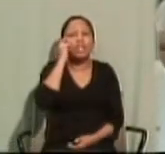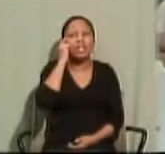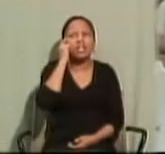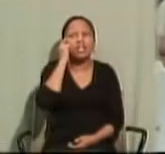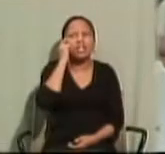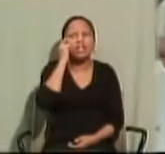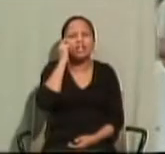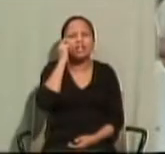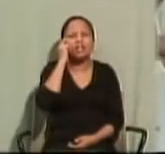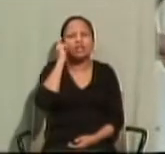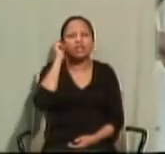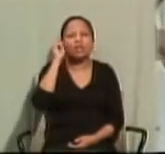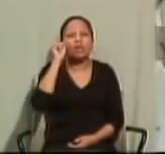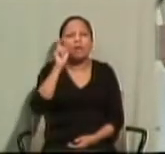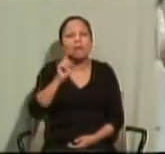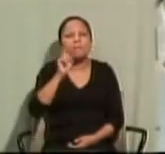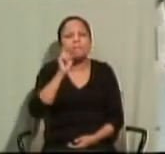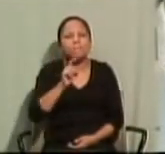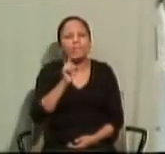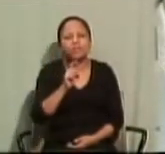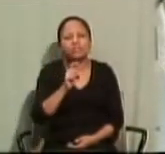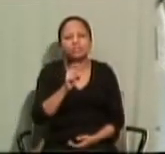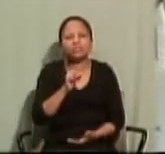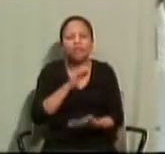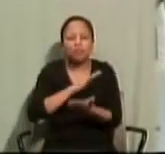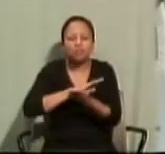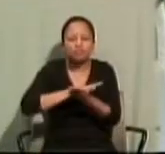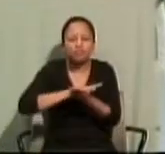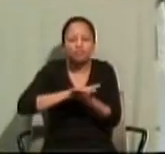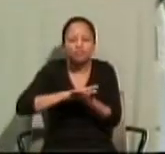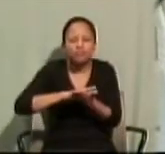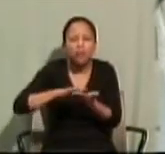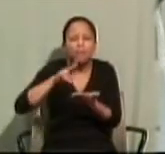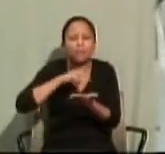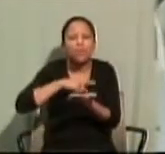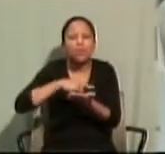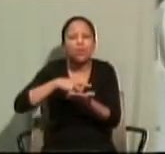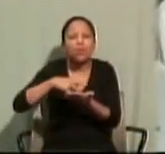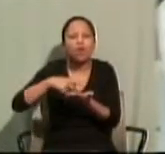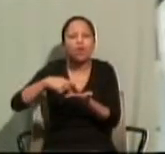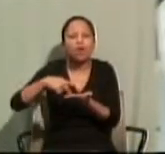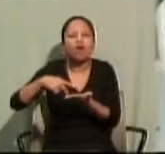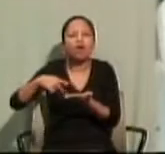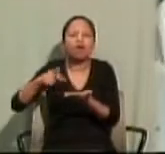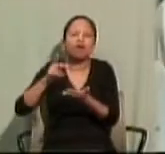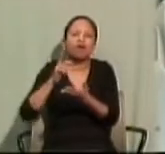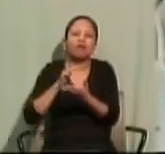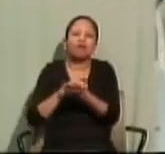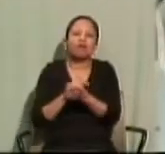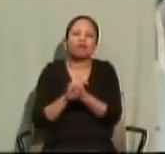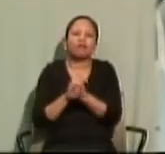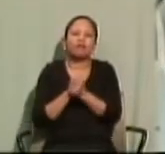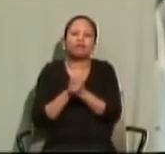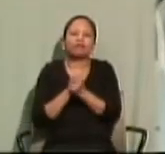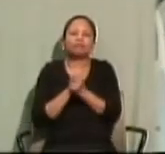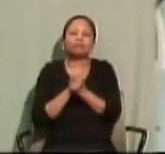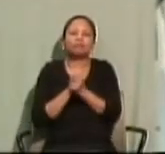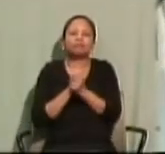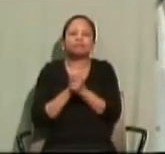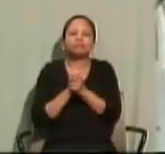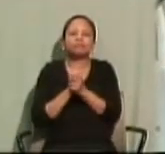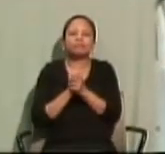for purification. But let us dwell a little more on the presentation